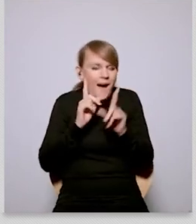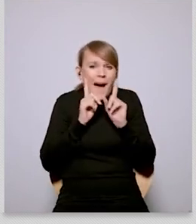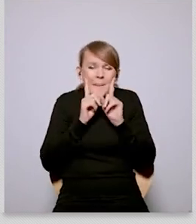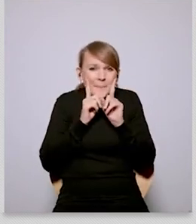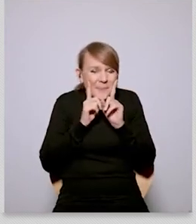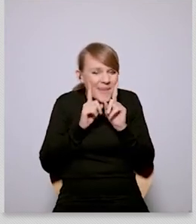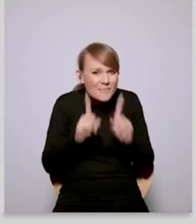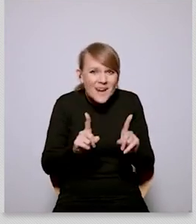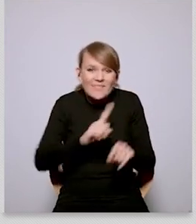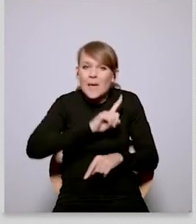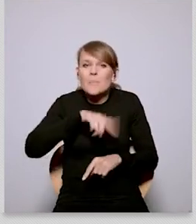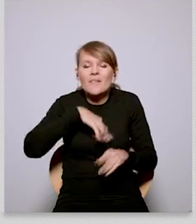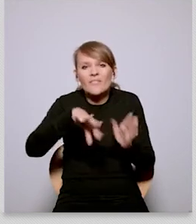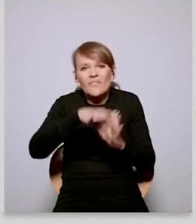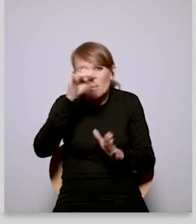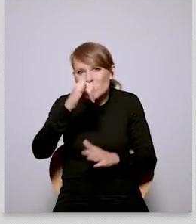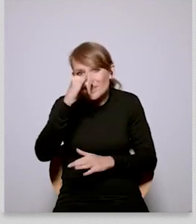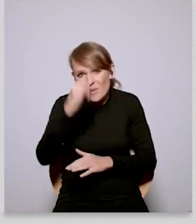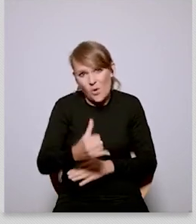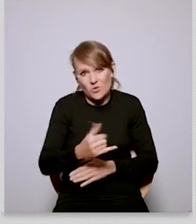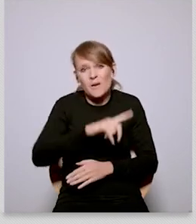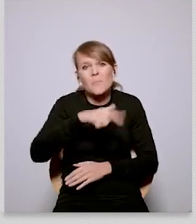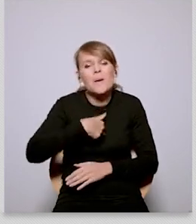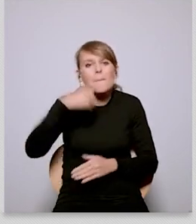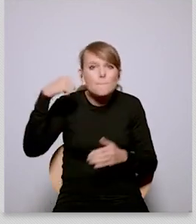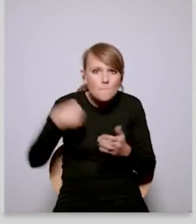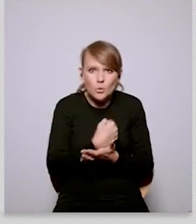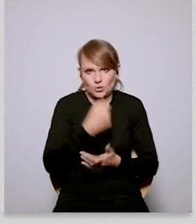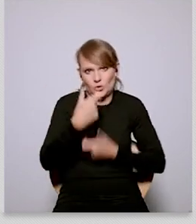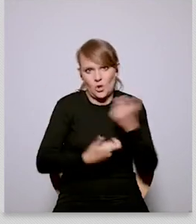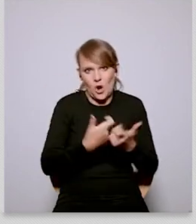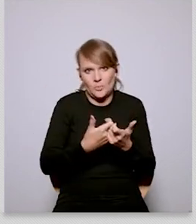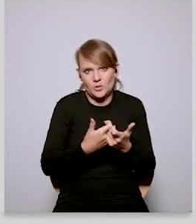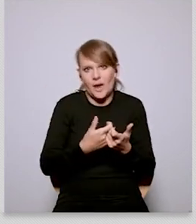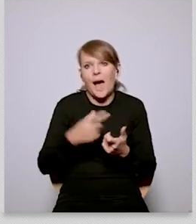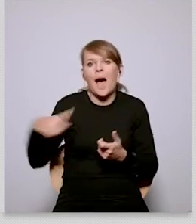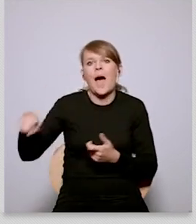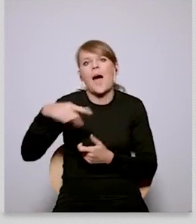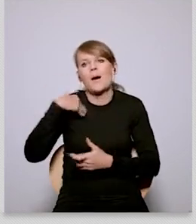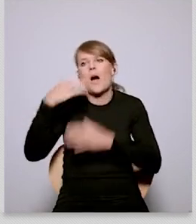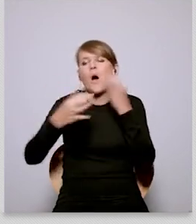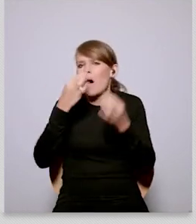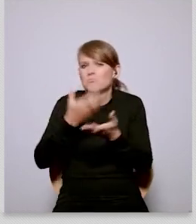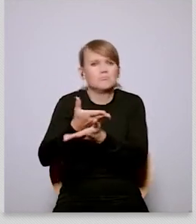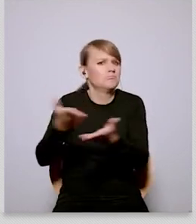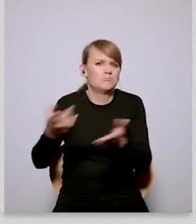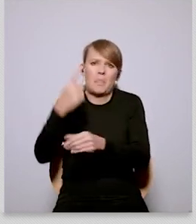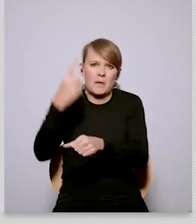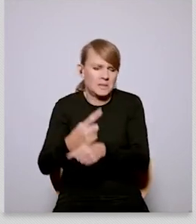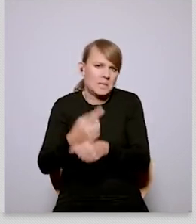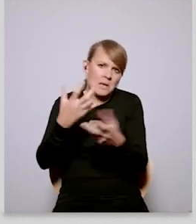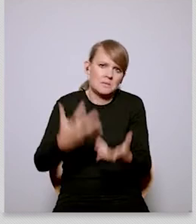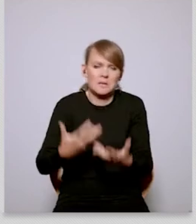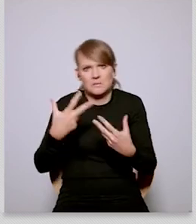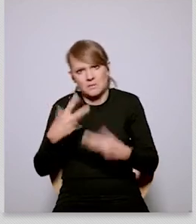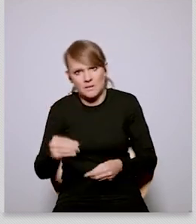uh at tcfr on another project that we're launching uh later this week called the new power atlas and what we've